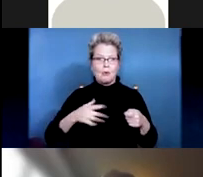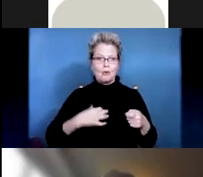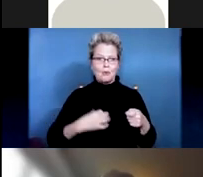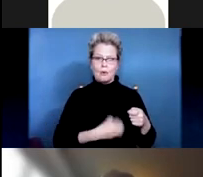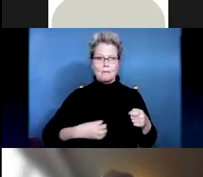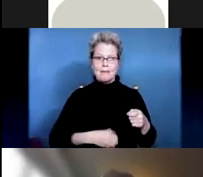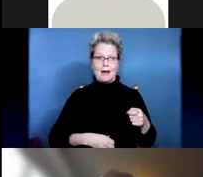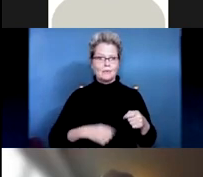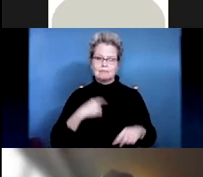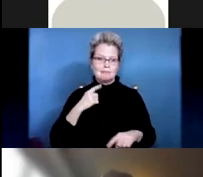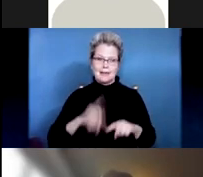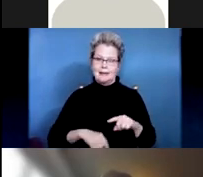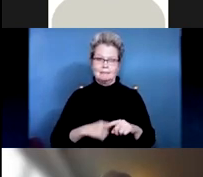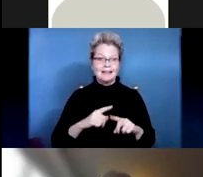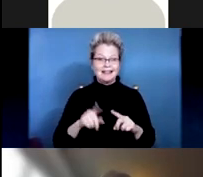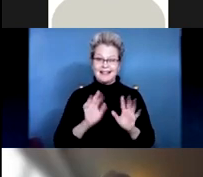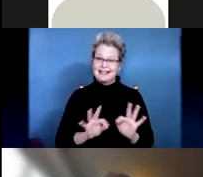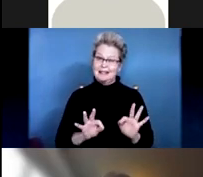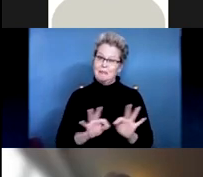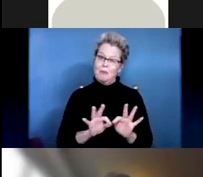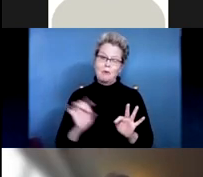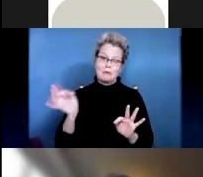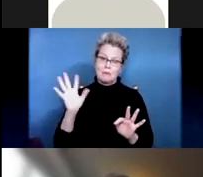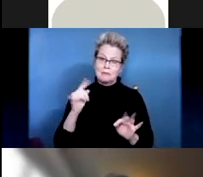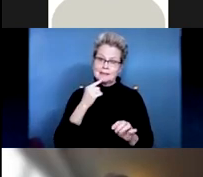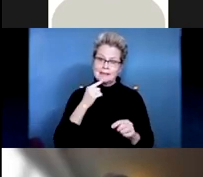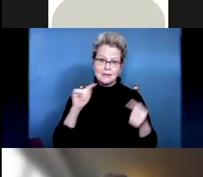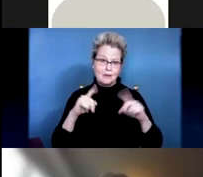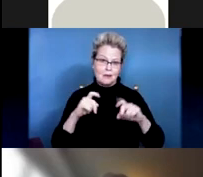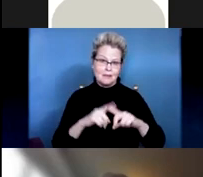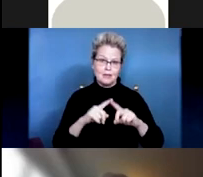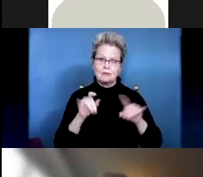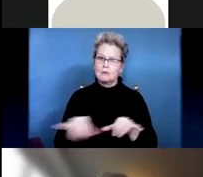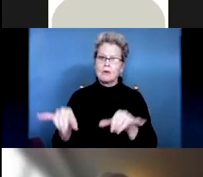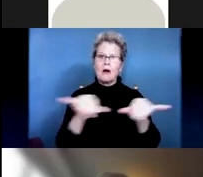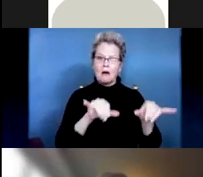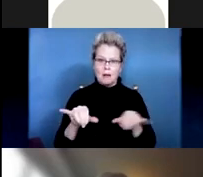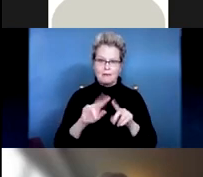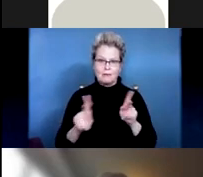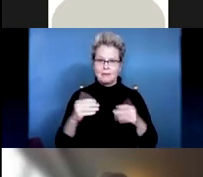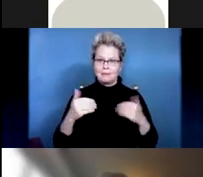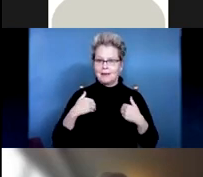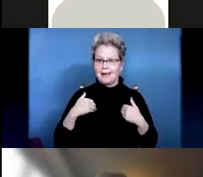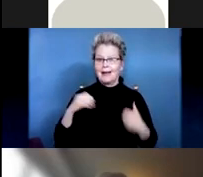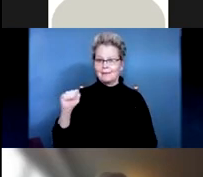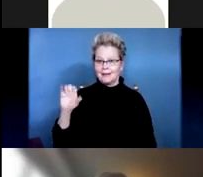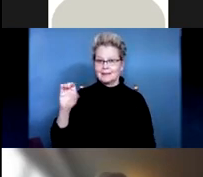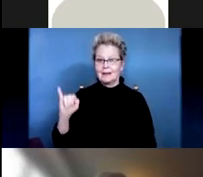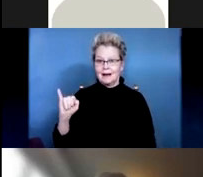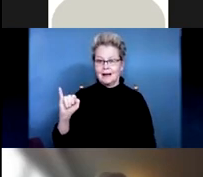important complication. It's extremely common. And you can see that not only is it a cause of